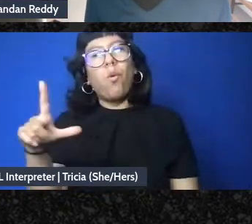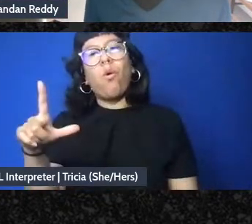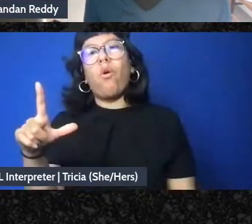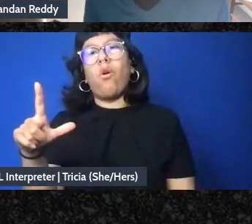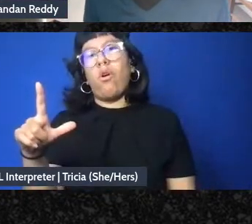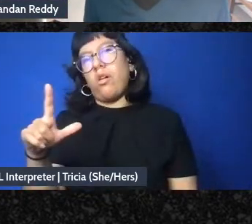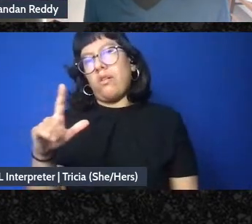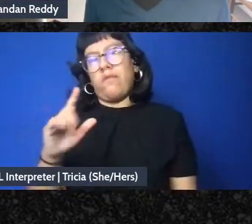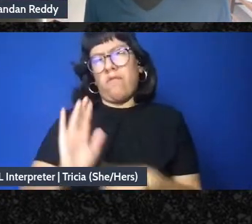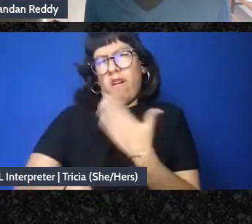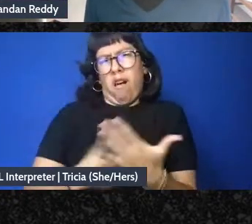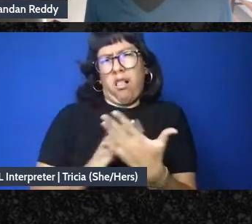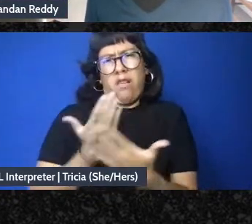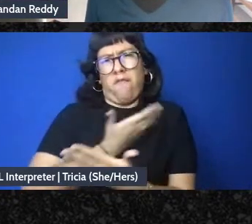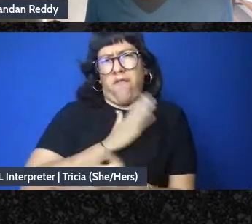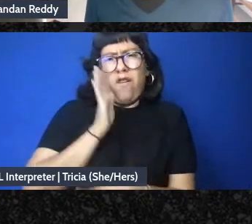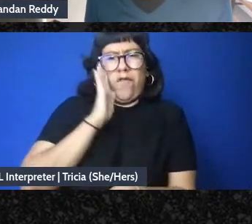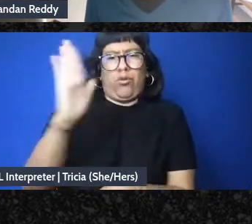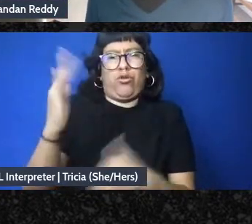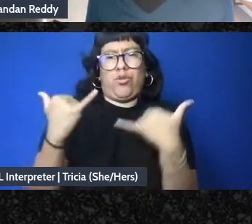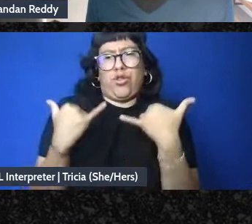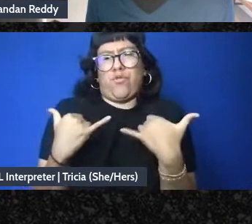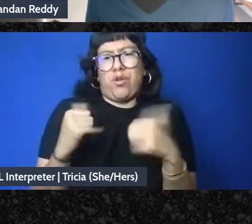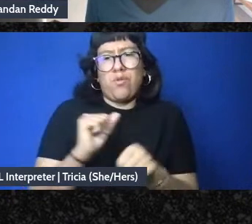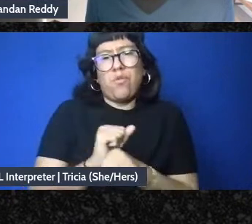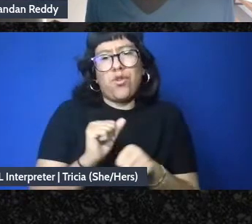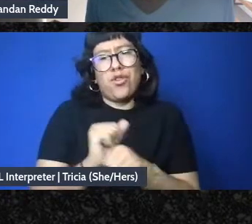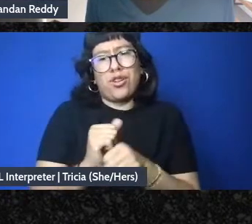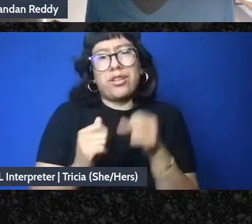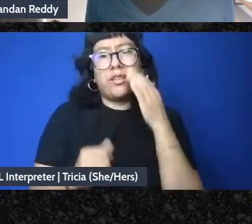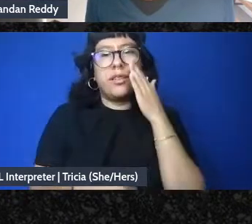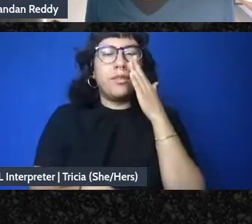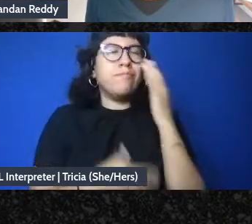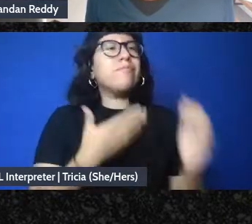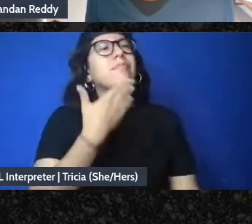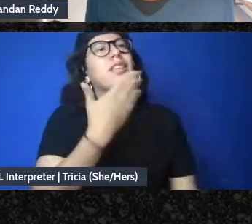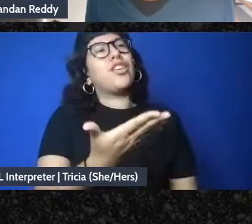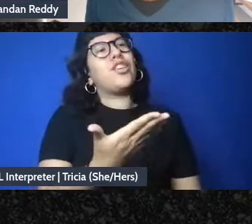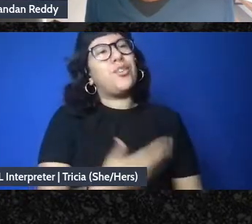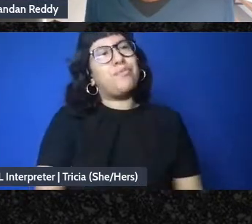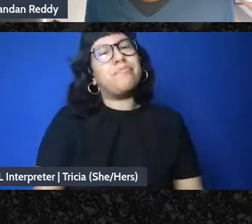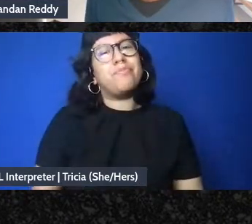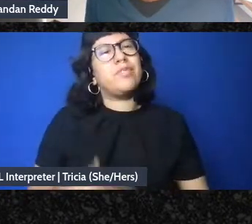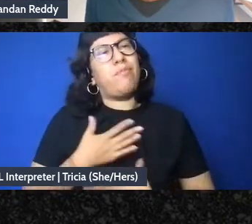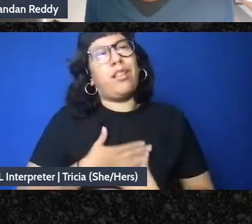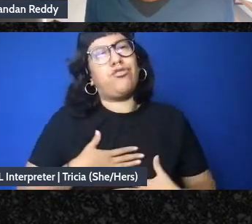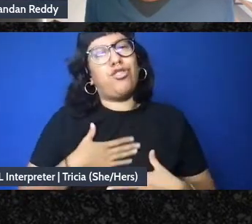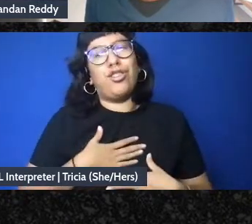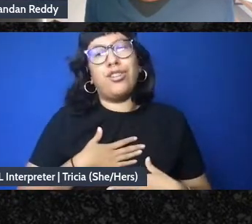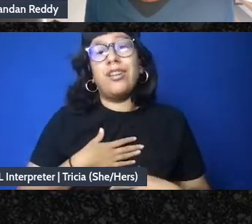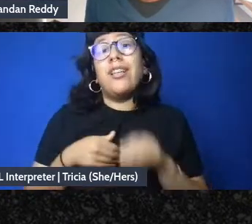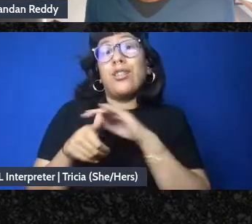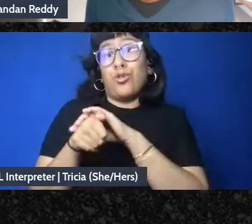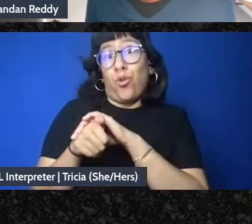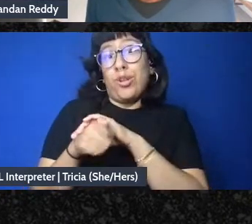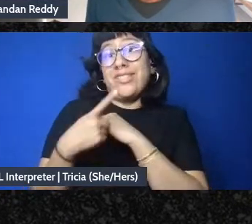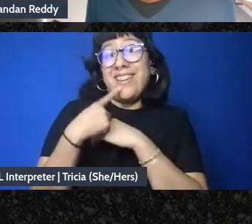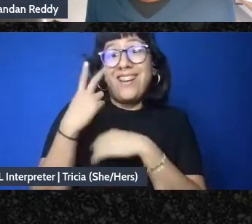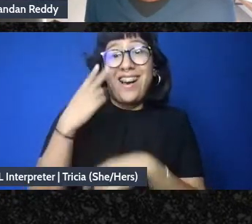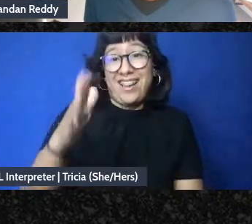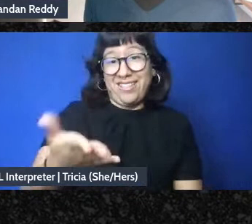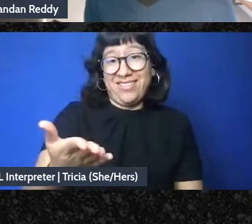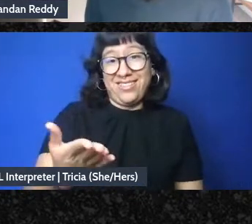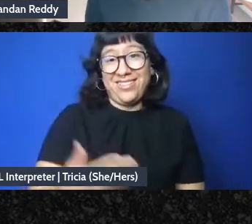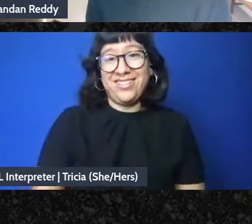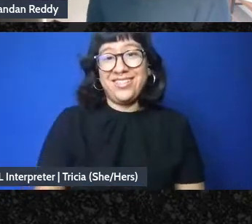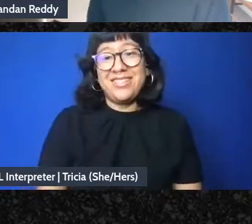all of our future and present work thank you the tortoise does want to say hi real quickly